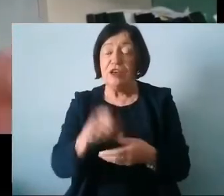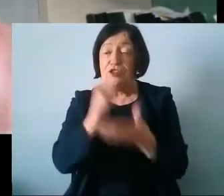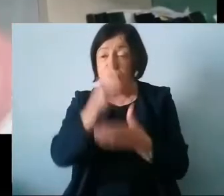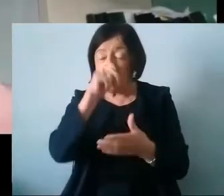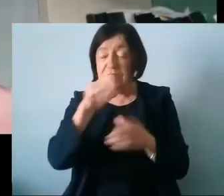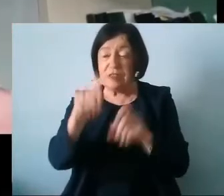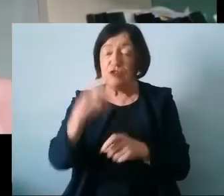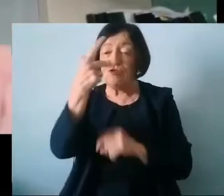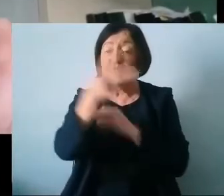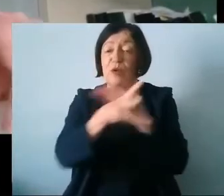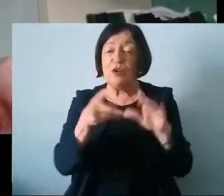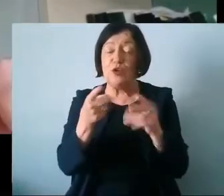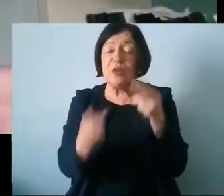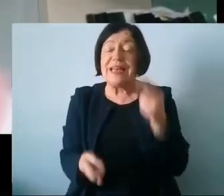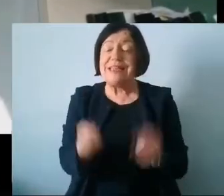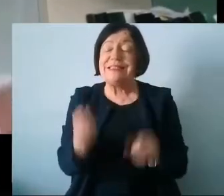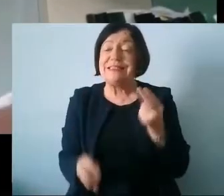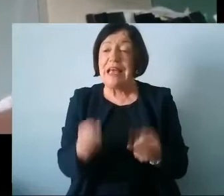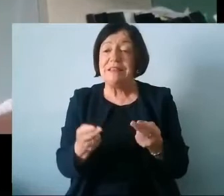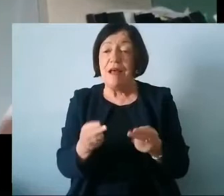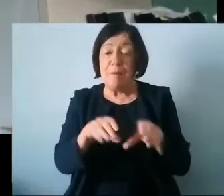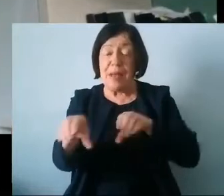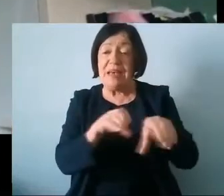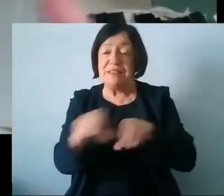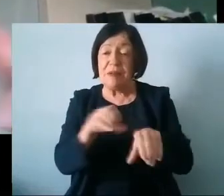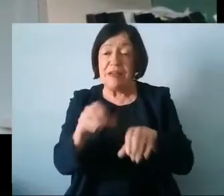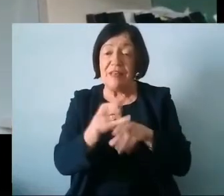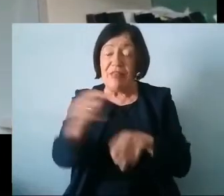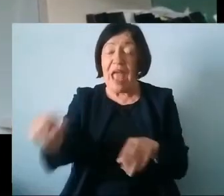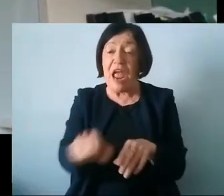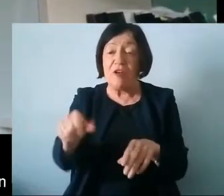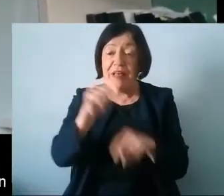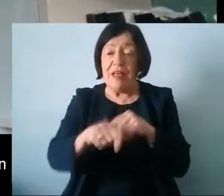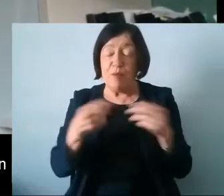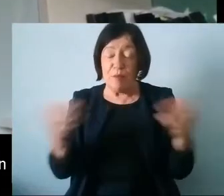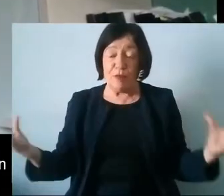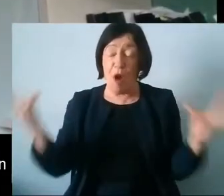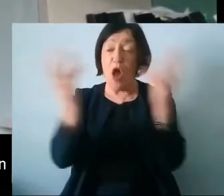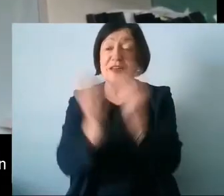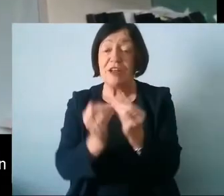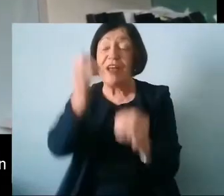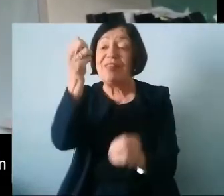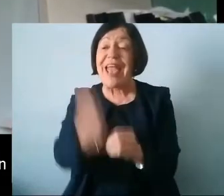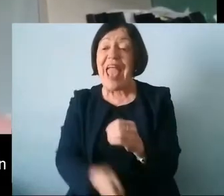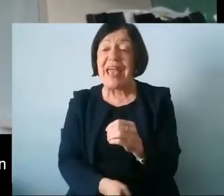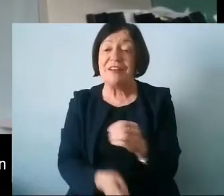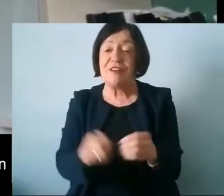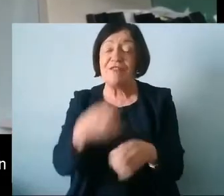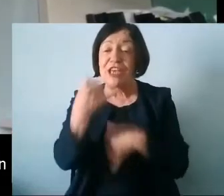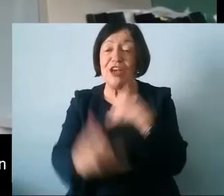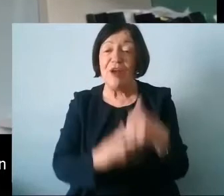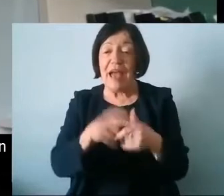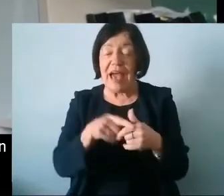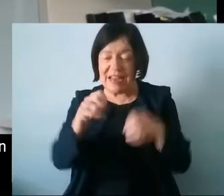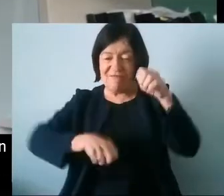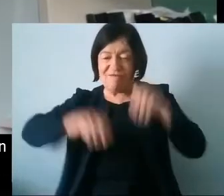weeks doing an assessed placement in the other jurisdiction and then we bring them all together at the very end of the year and evaluate